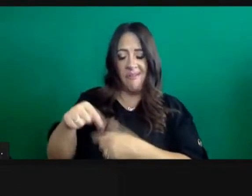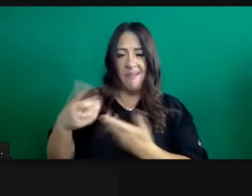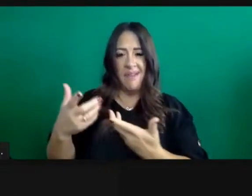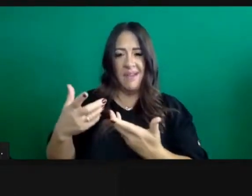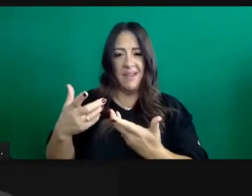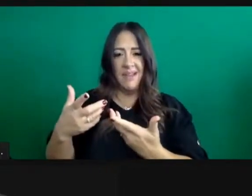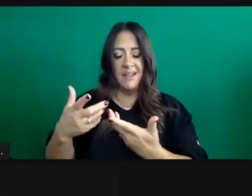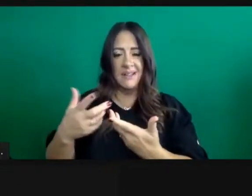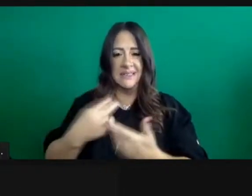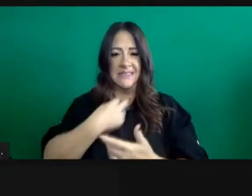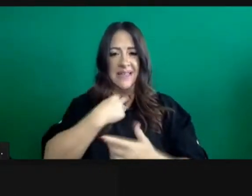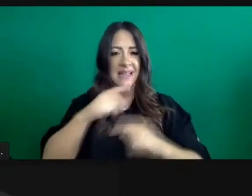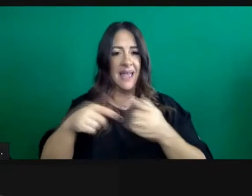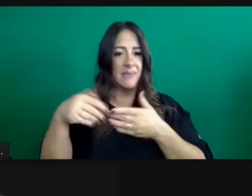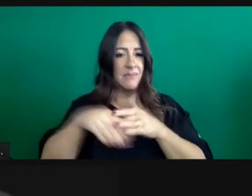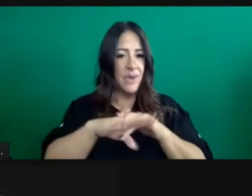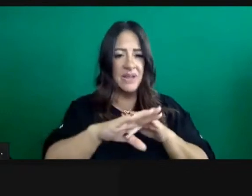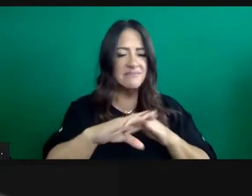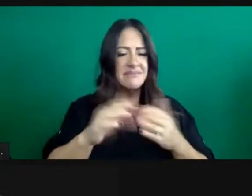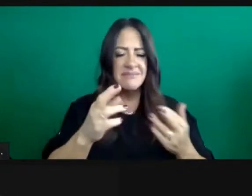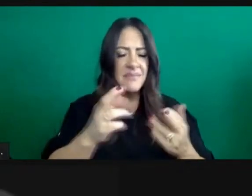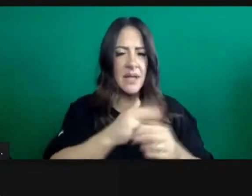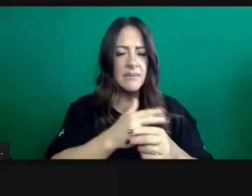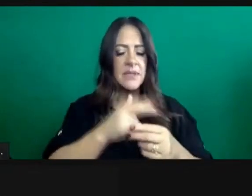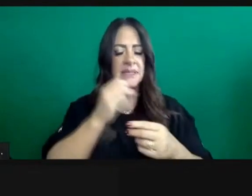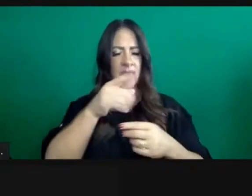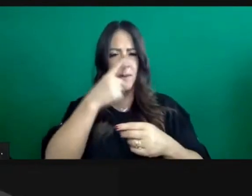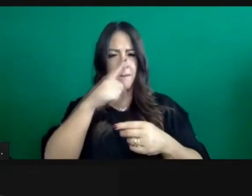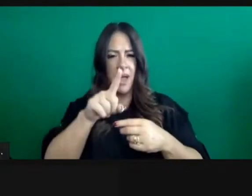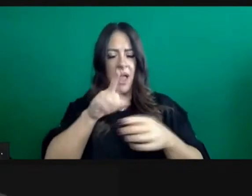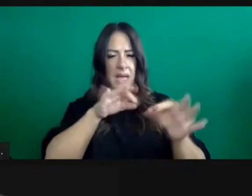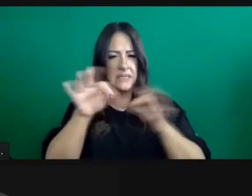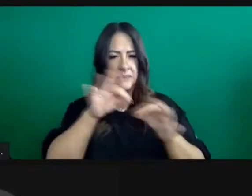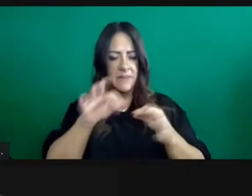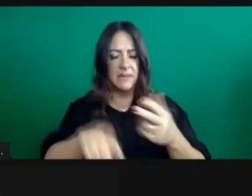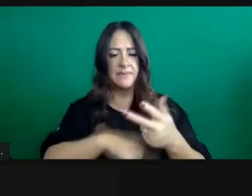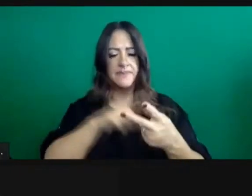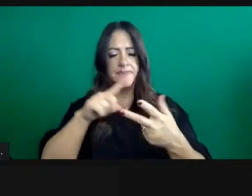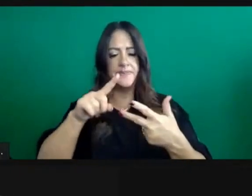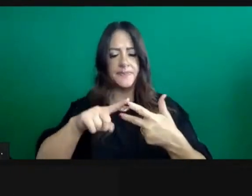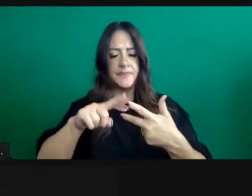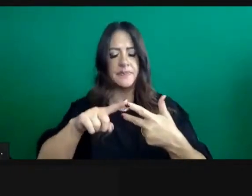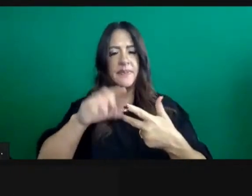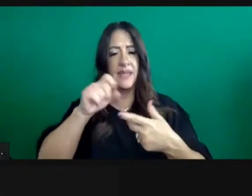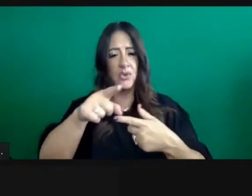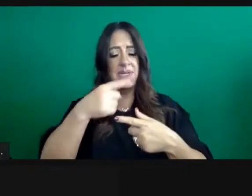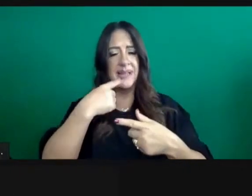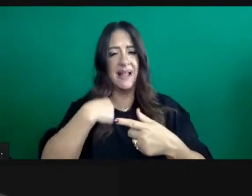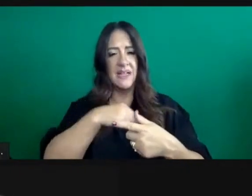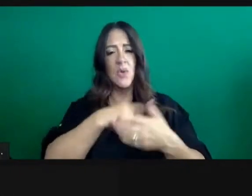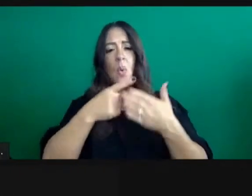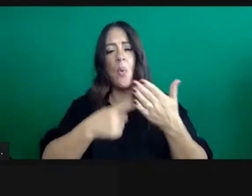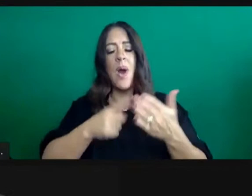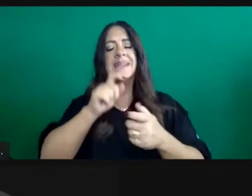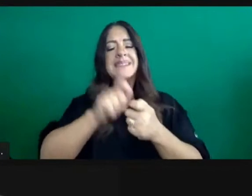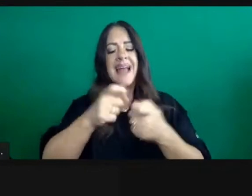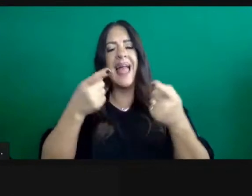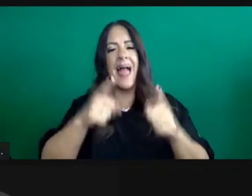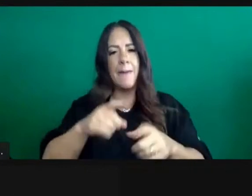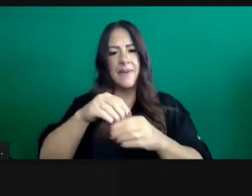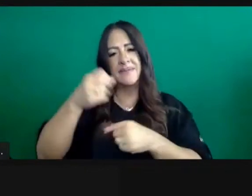that you described, so if you could clarify that. Secondly, if you could go into more detail about what is happening in Southern California right now